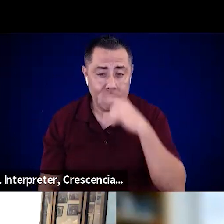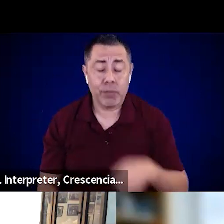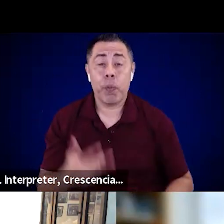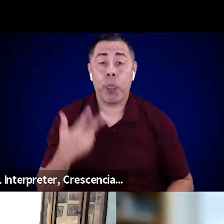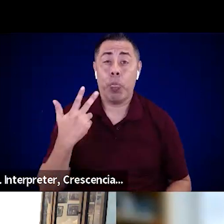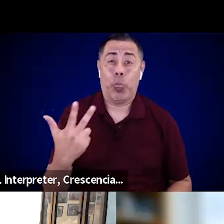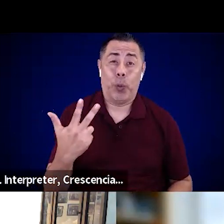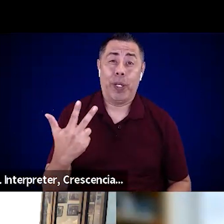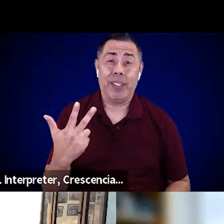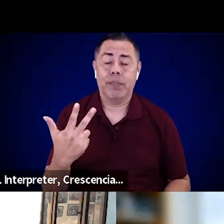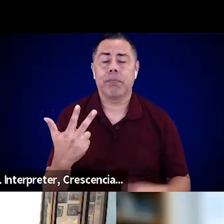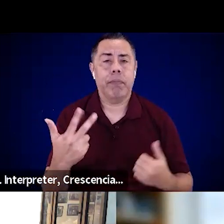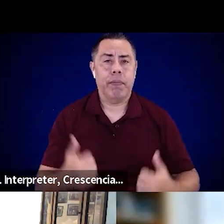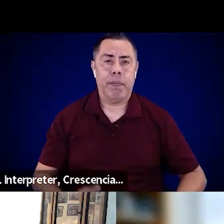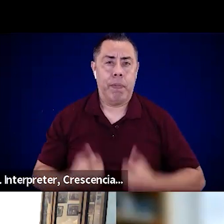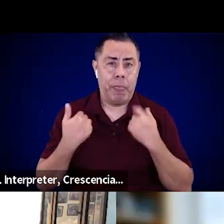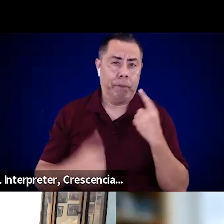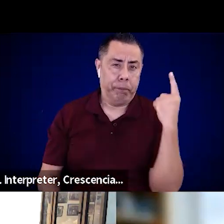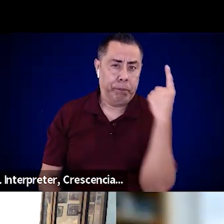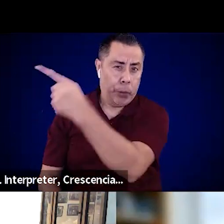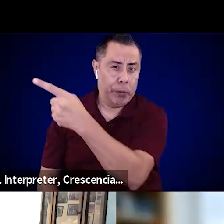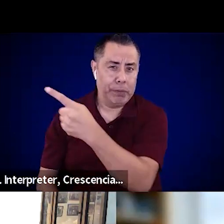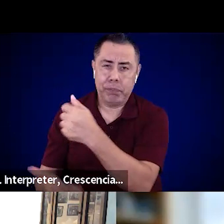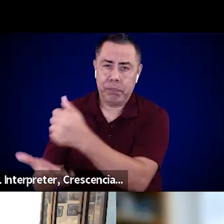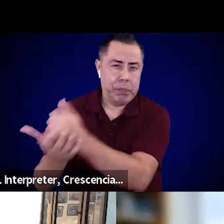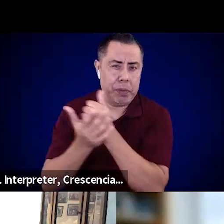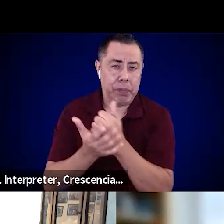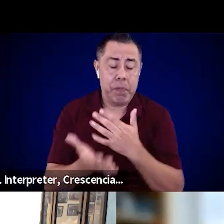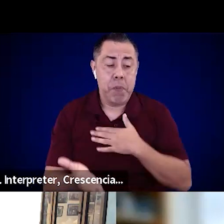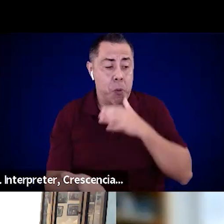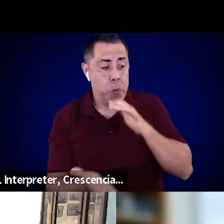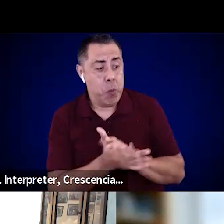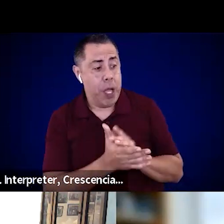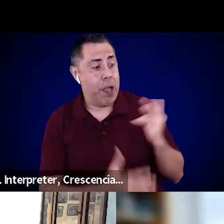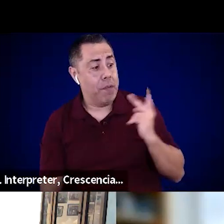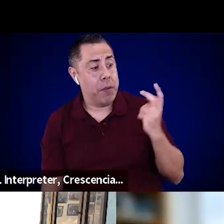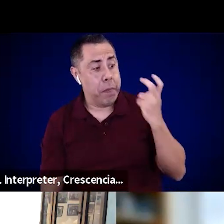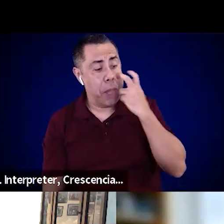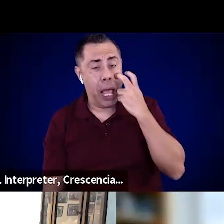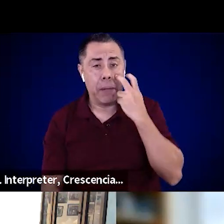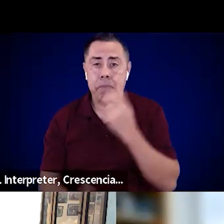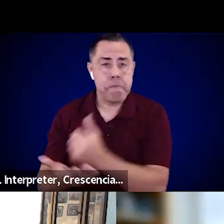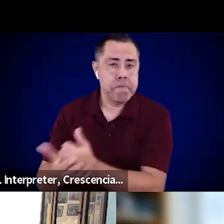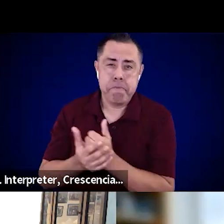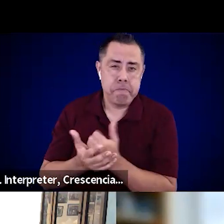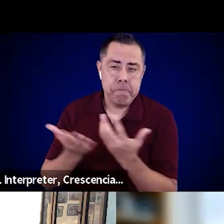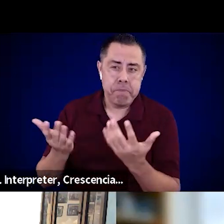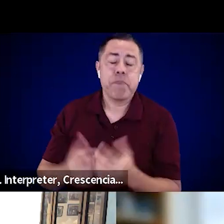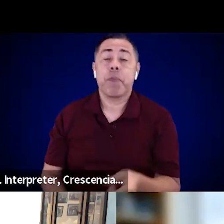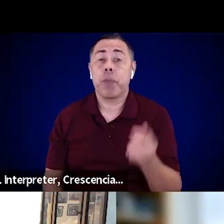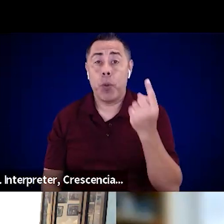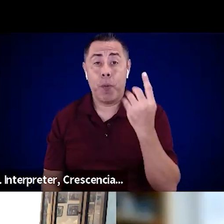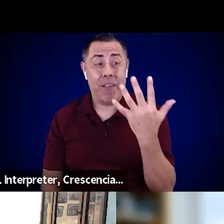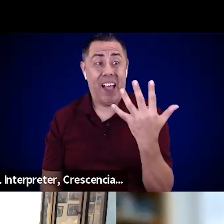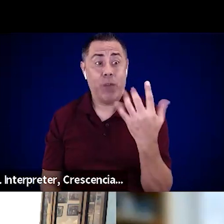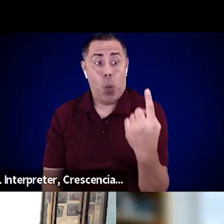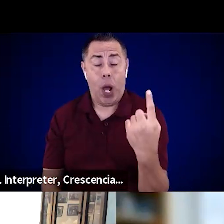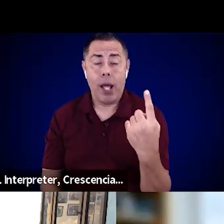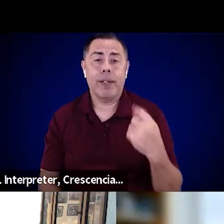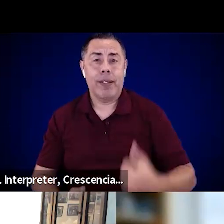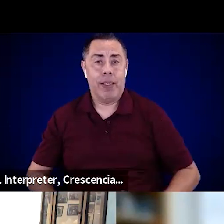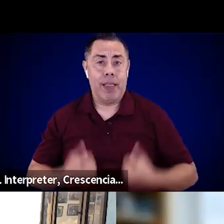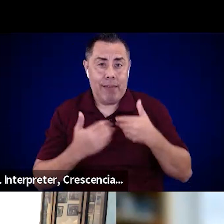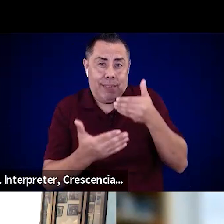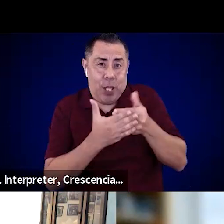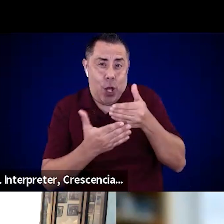to my wife and I who are both blind to evacuate. One lives fairly close to me, but she happens to